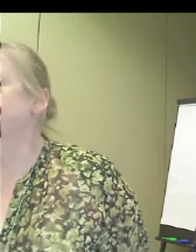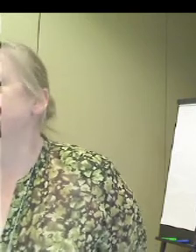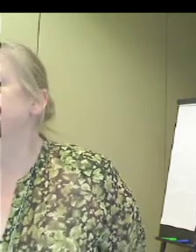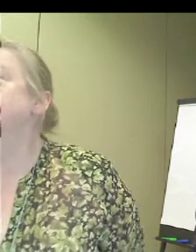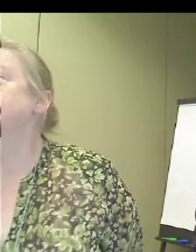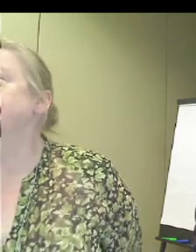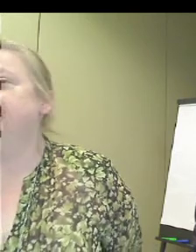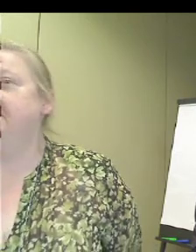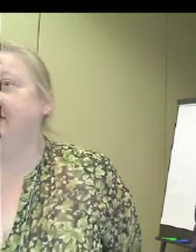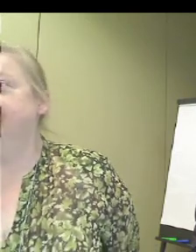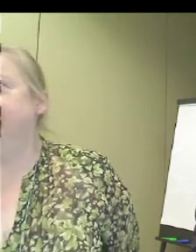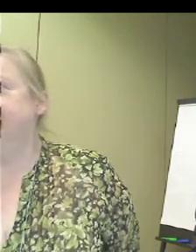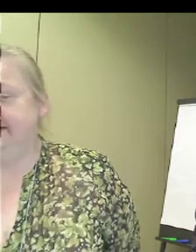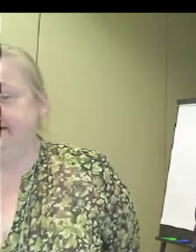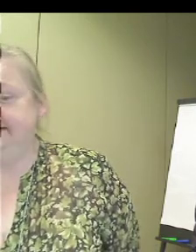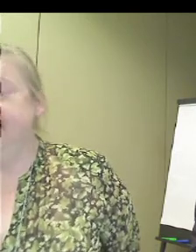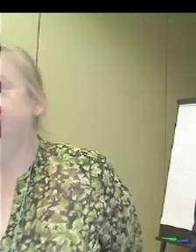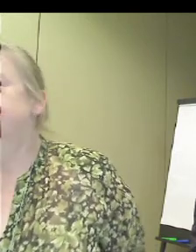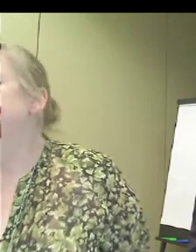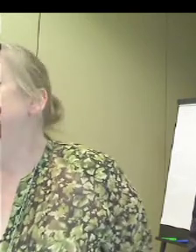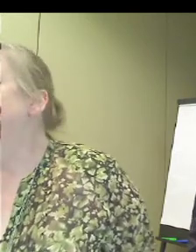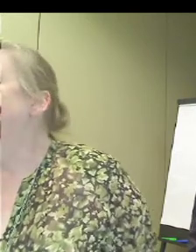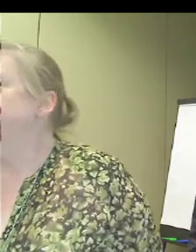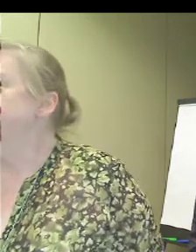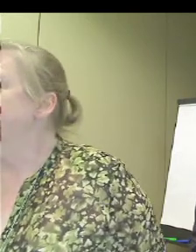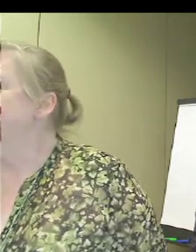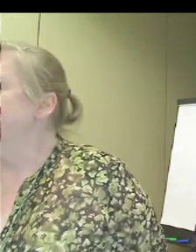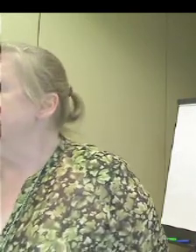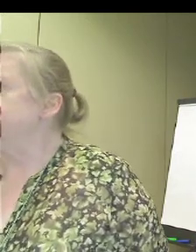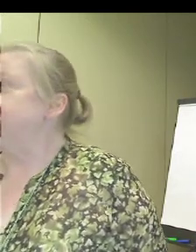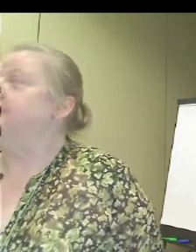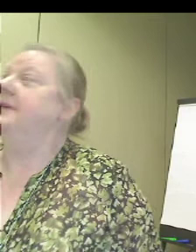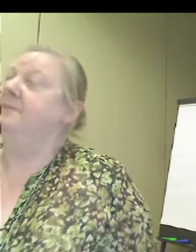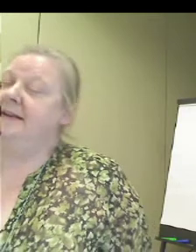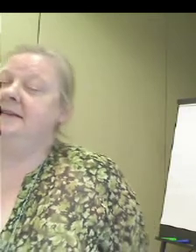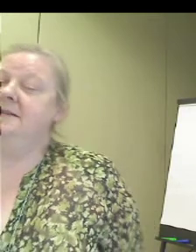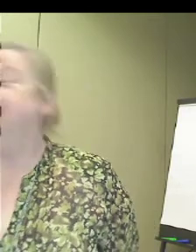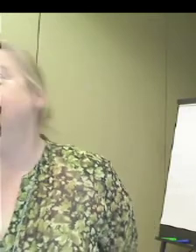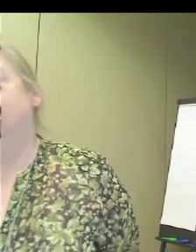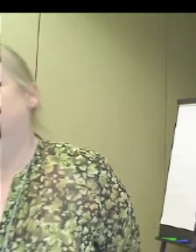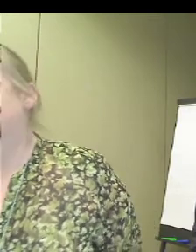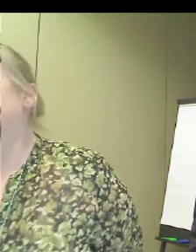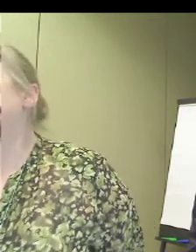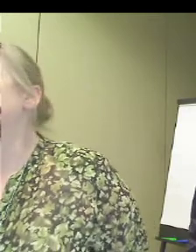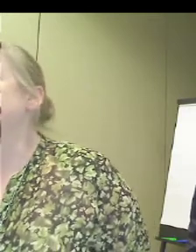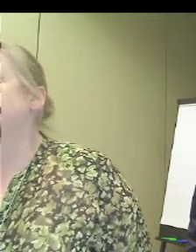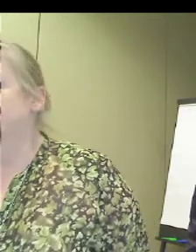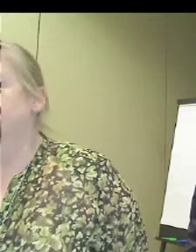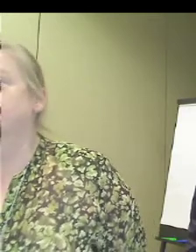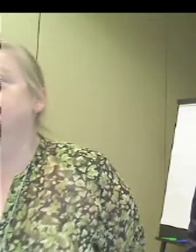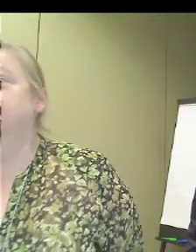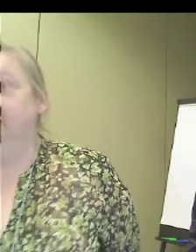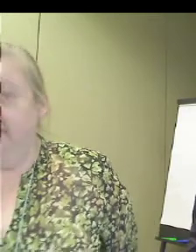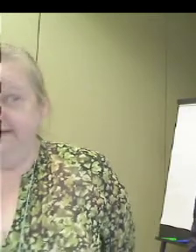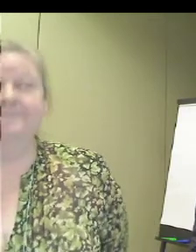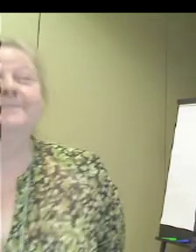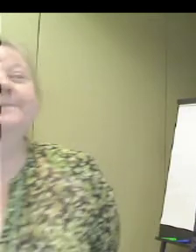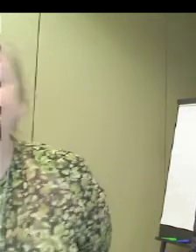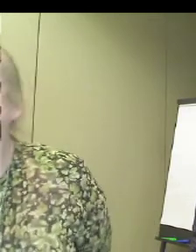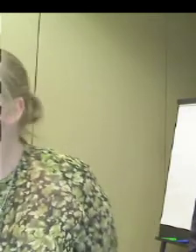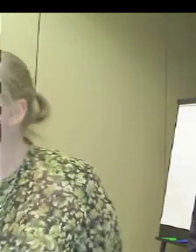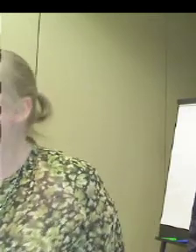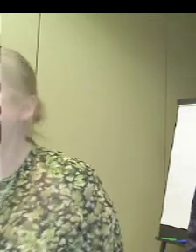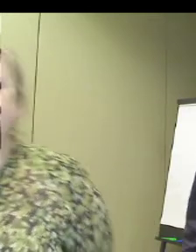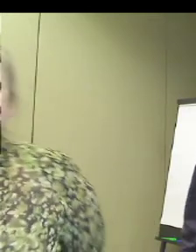technological things that people have these days after the conference. So please come and talk to us, otherwise we'll be lonely.